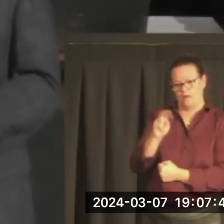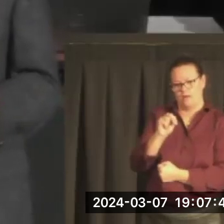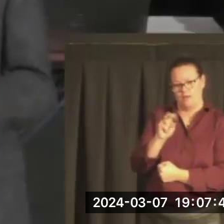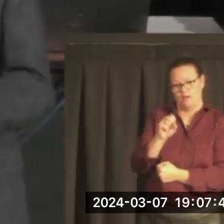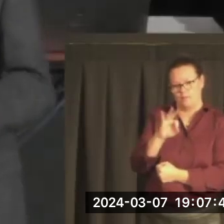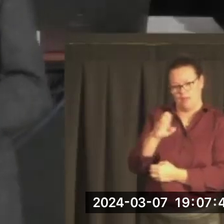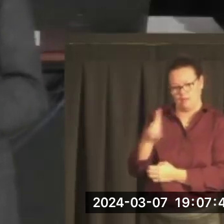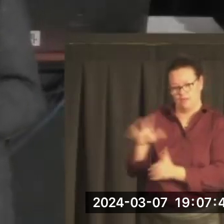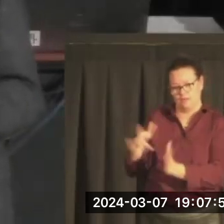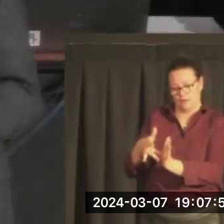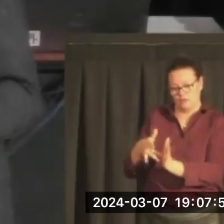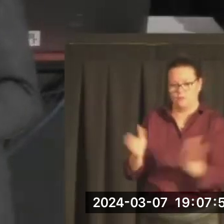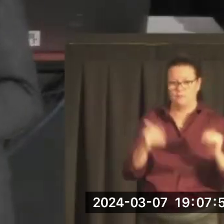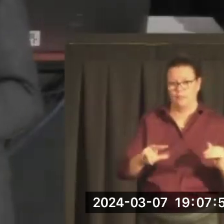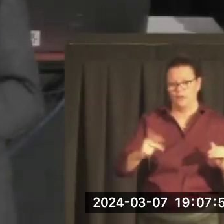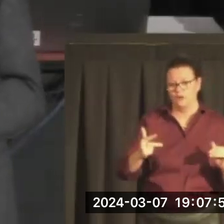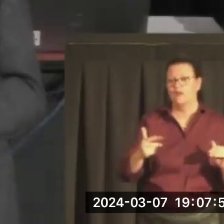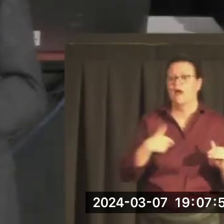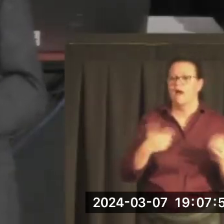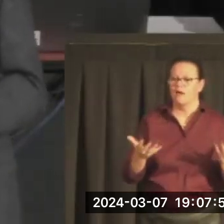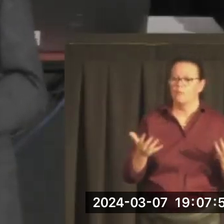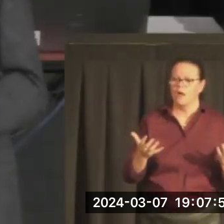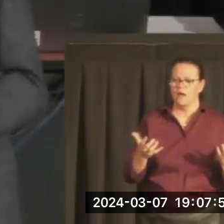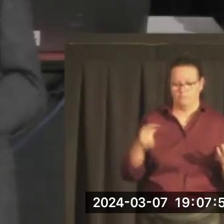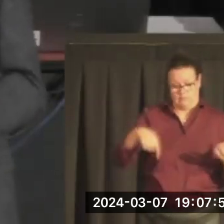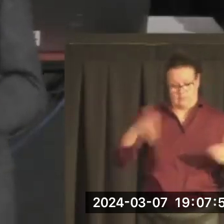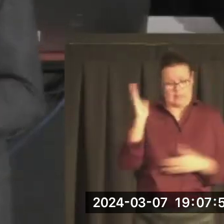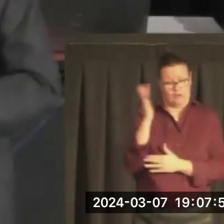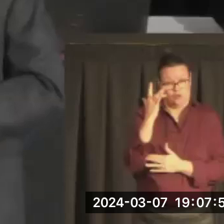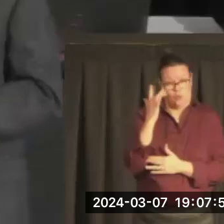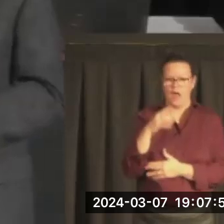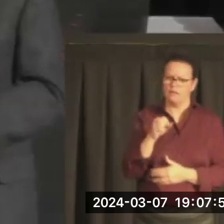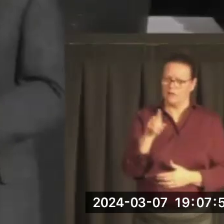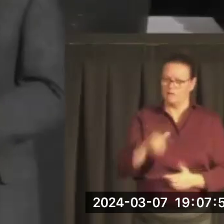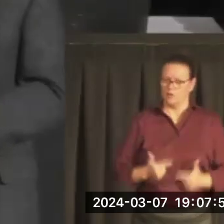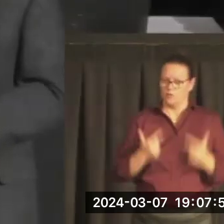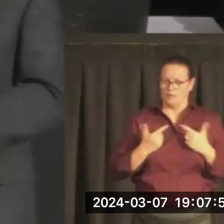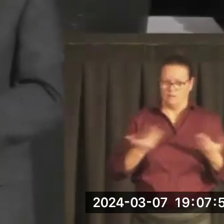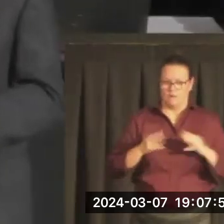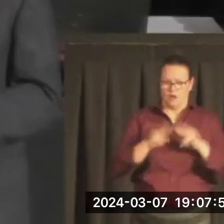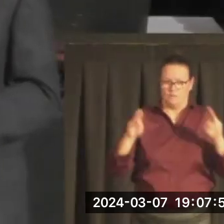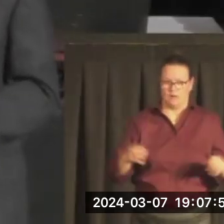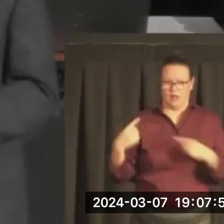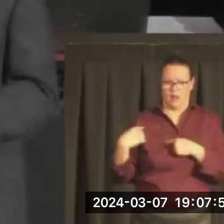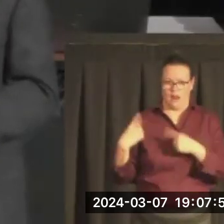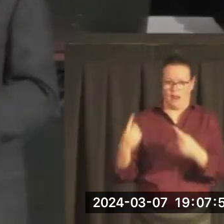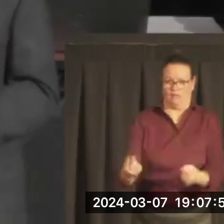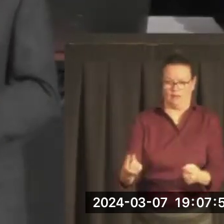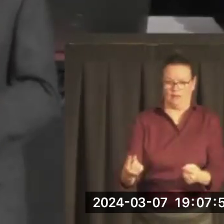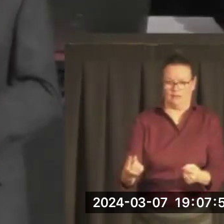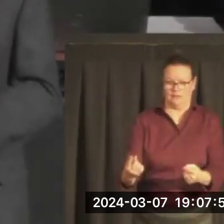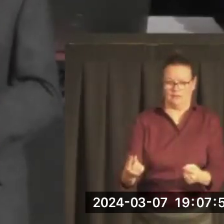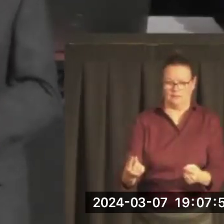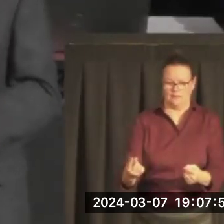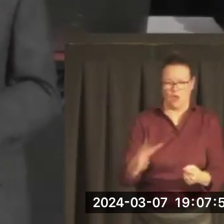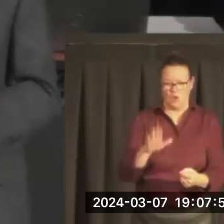I also want to give the lecture because that for those of you who have lived in this state a long time, memories sometimes